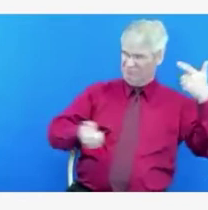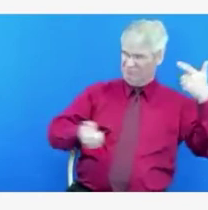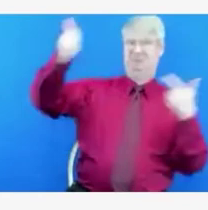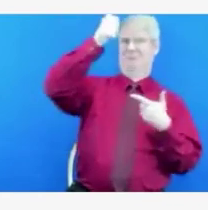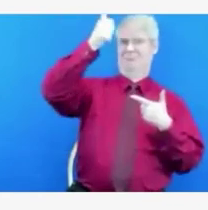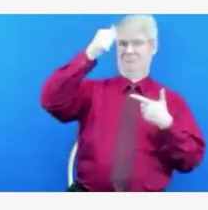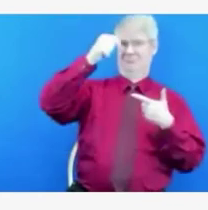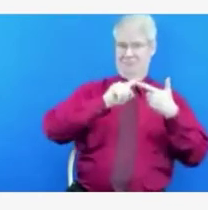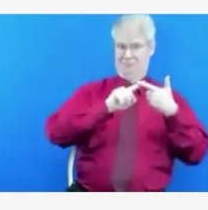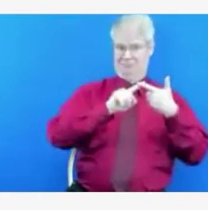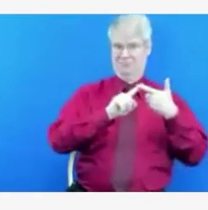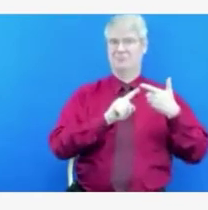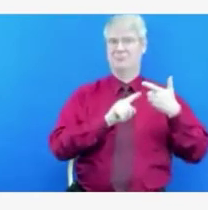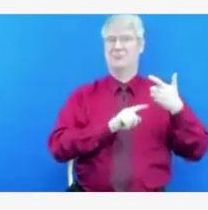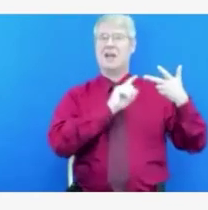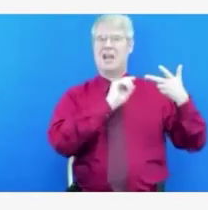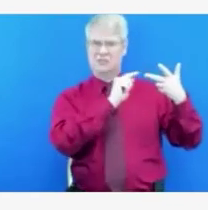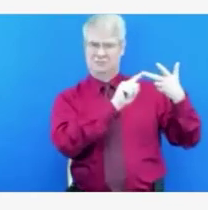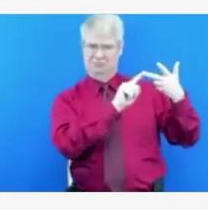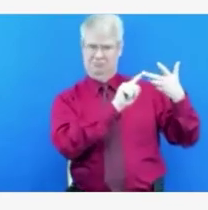will turn it over to Director Jepsen.